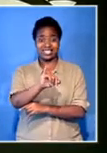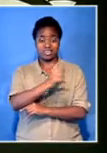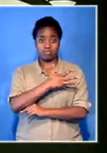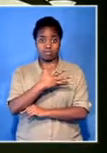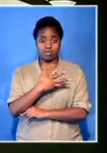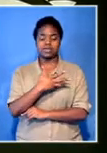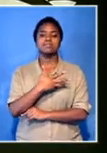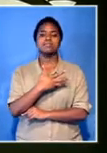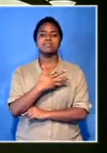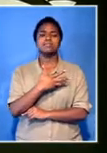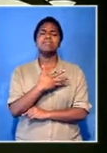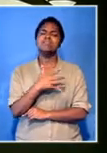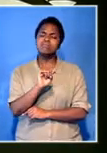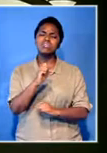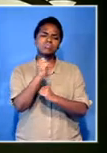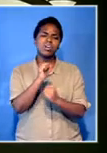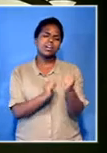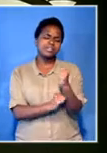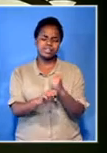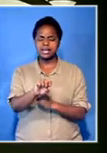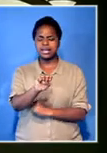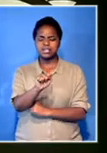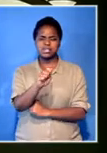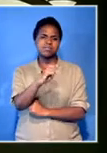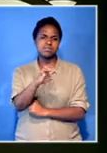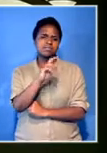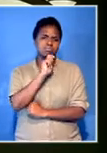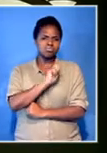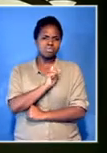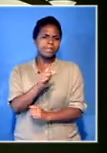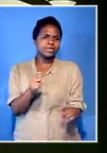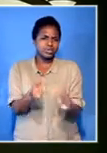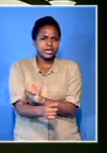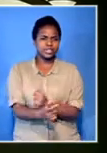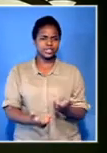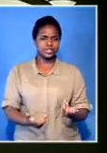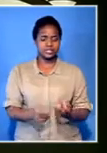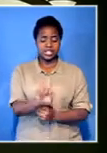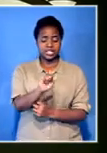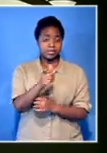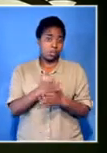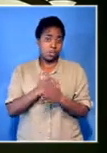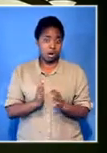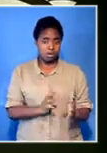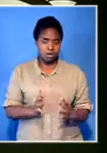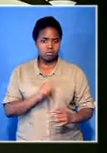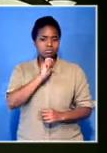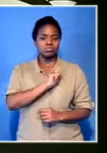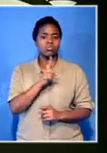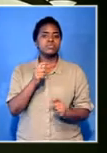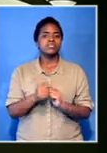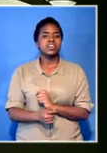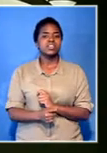changes to the structure, role and nature of the SABC, and in particular its